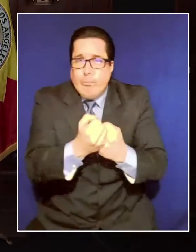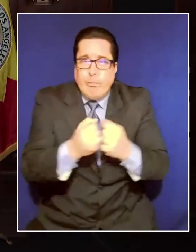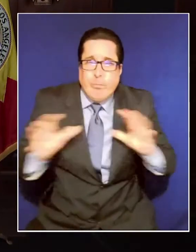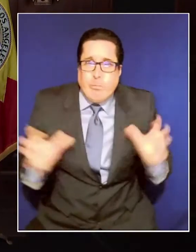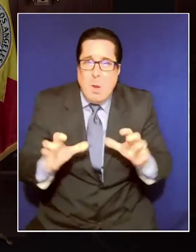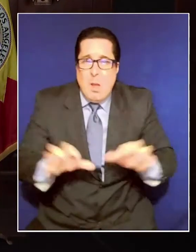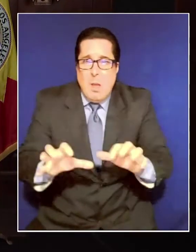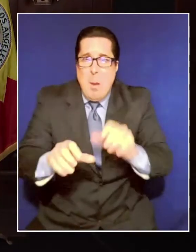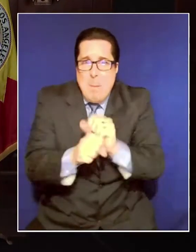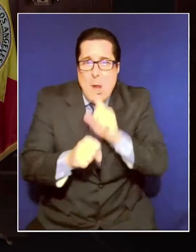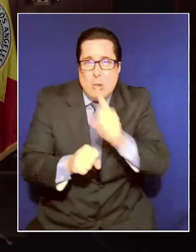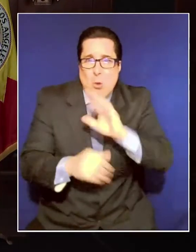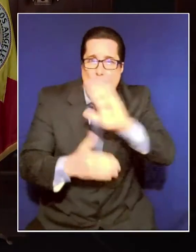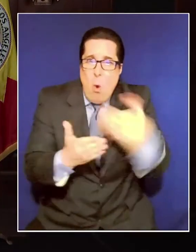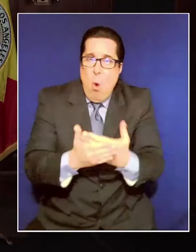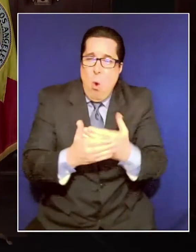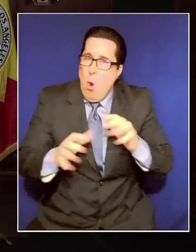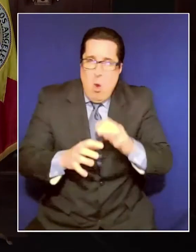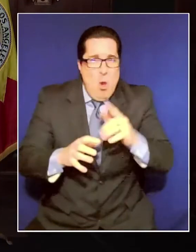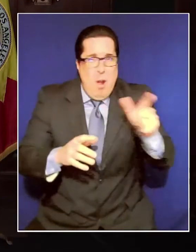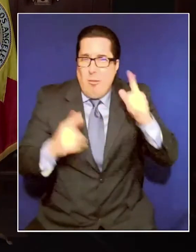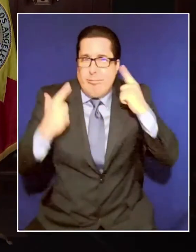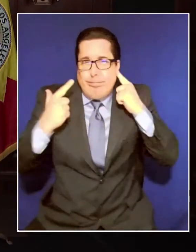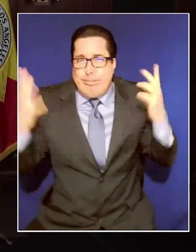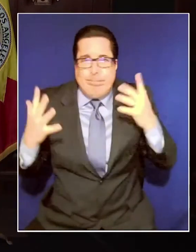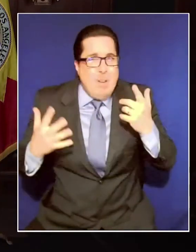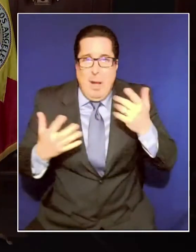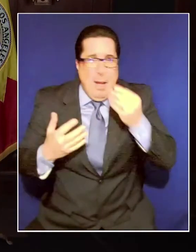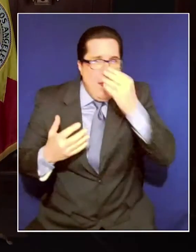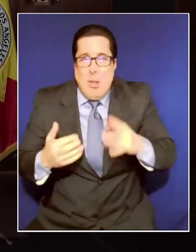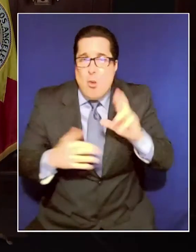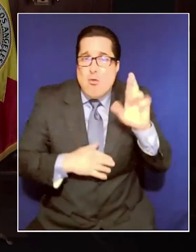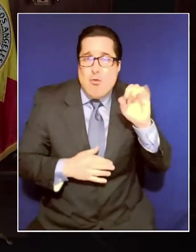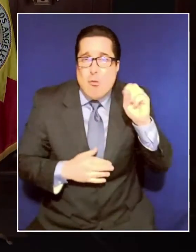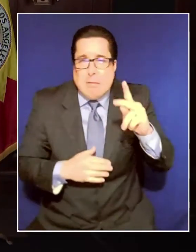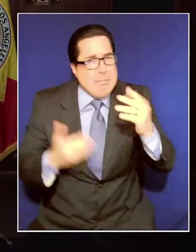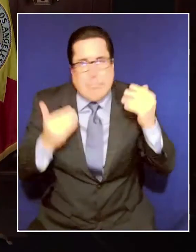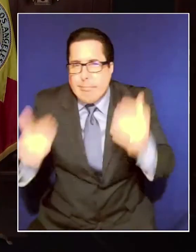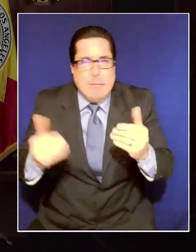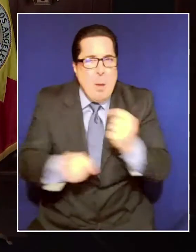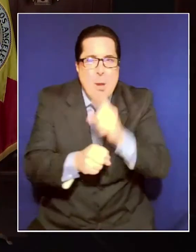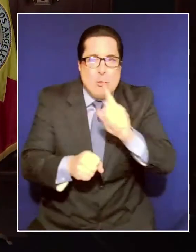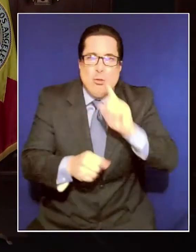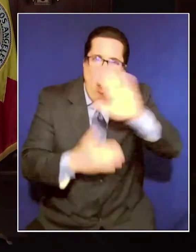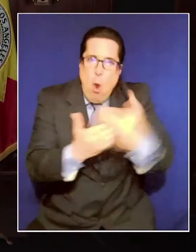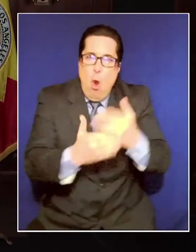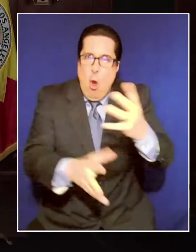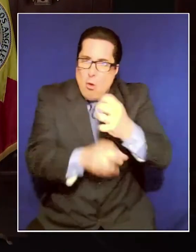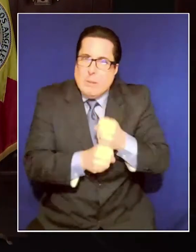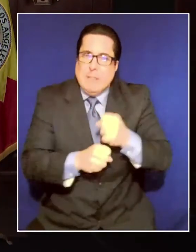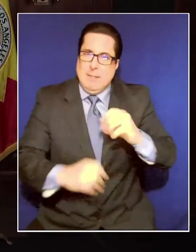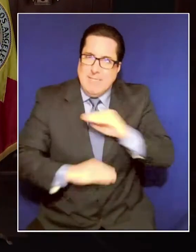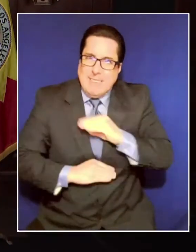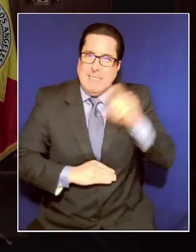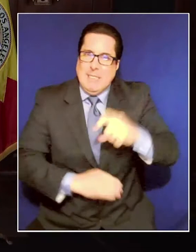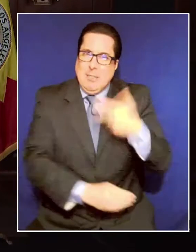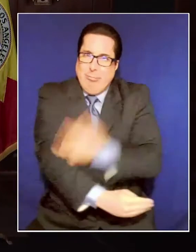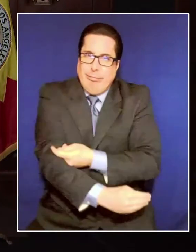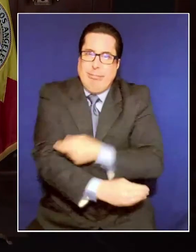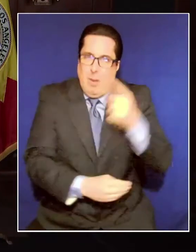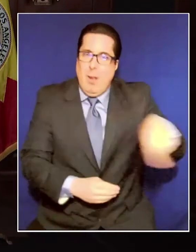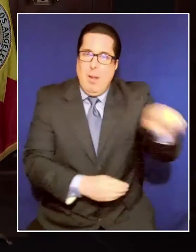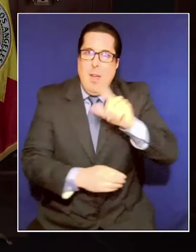harm's way, making sure that vaccines get to all Angelenos. And I want to take a moment, as I always do, to speak